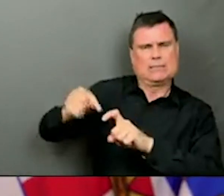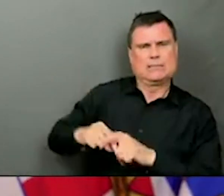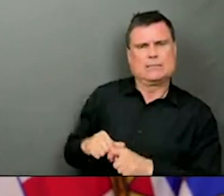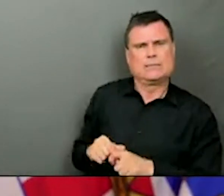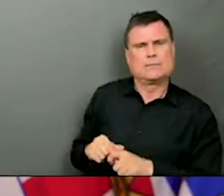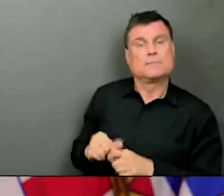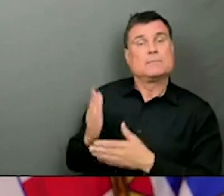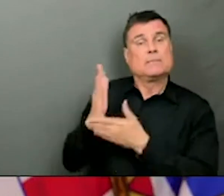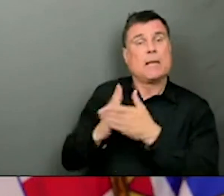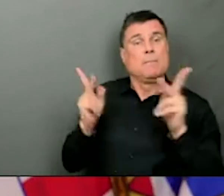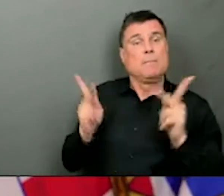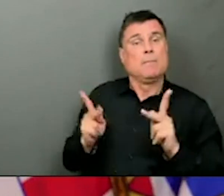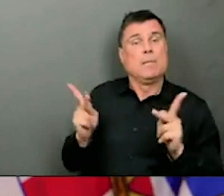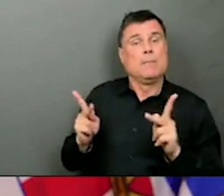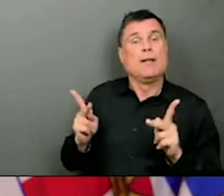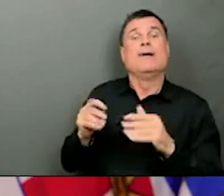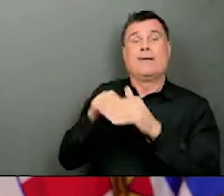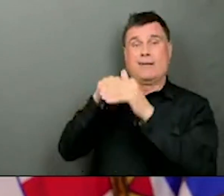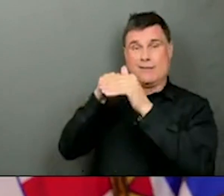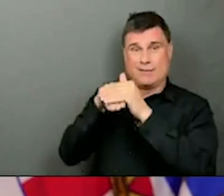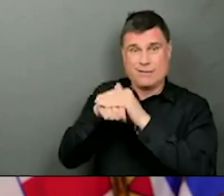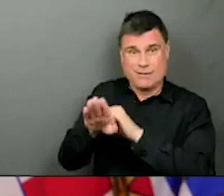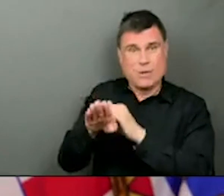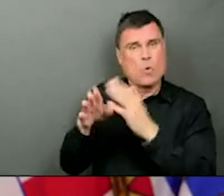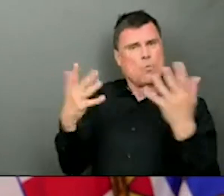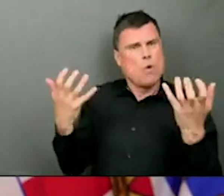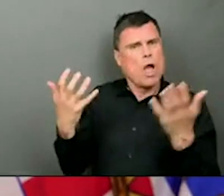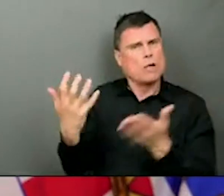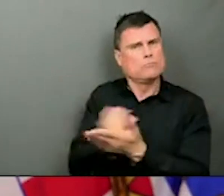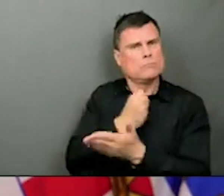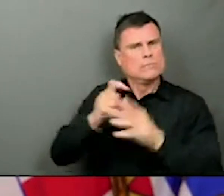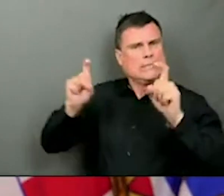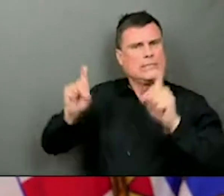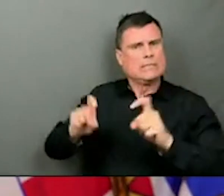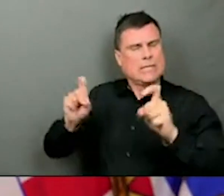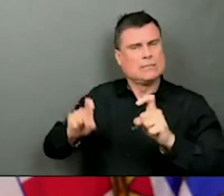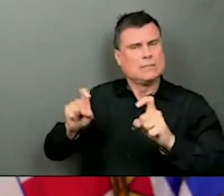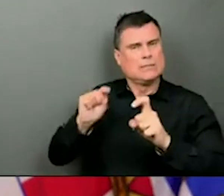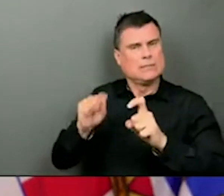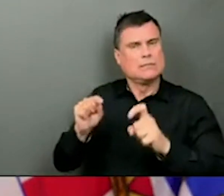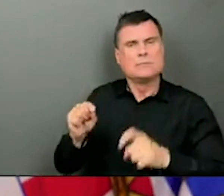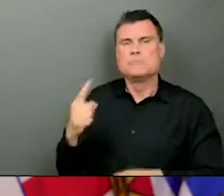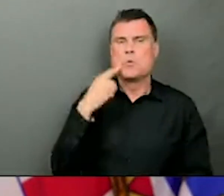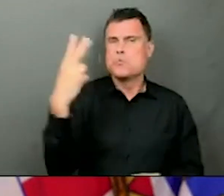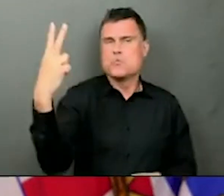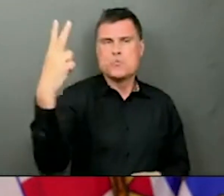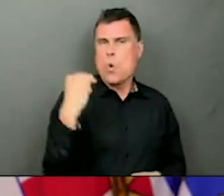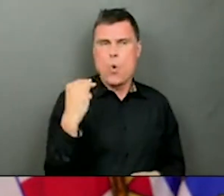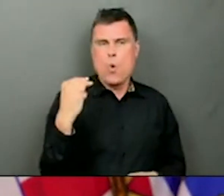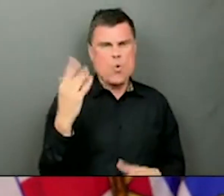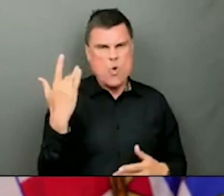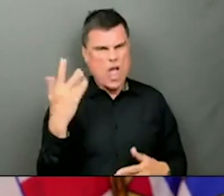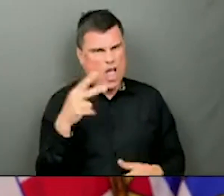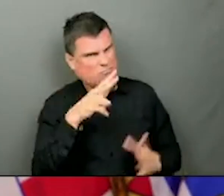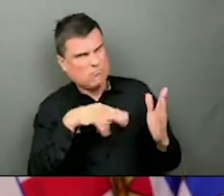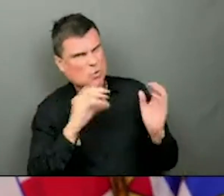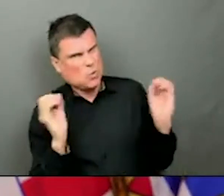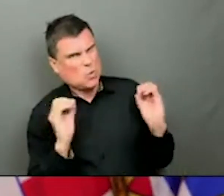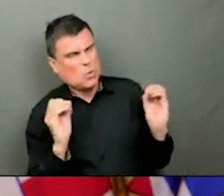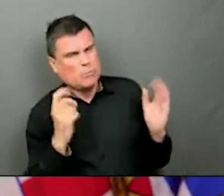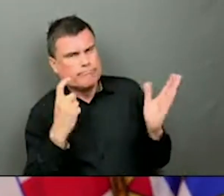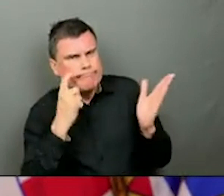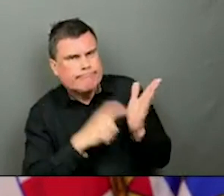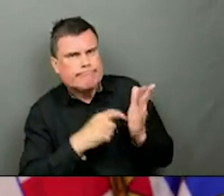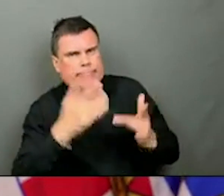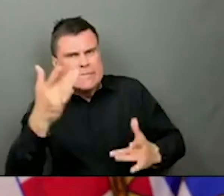were positive. Yes, so what I've said is that if people are concerned that they've been exposed and we're doing a lot of